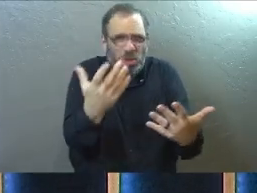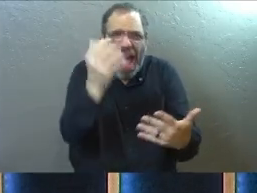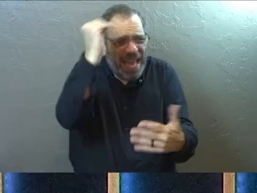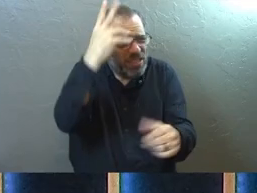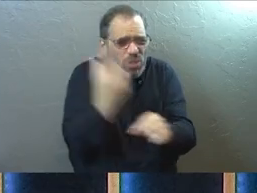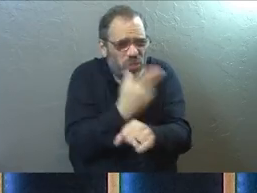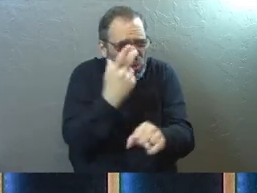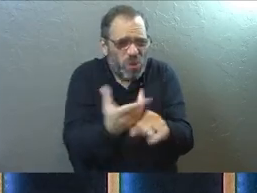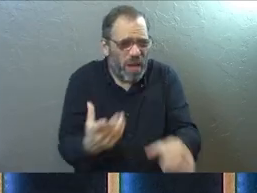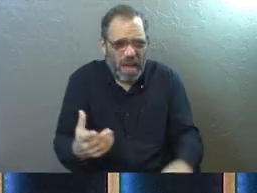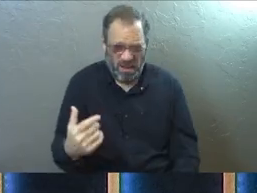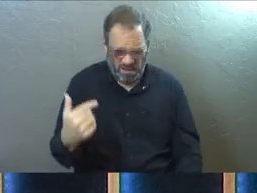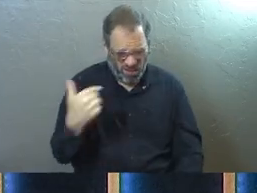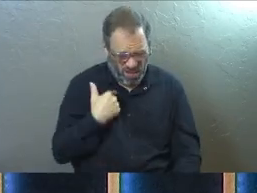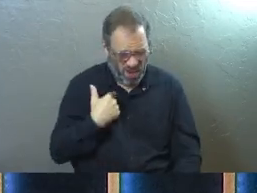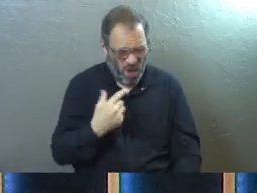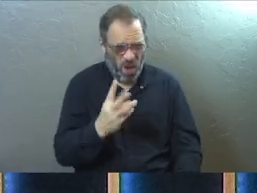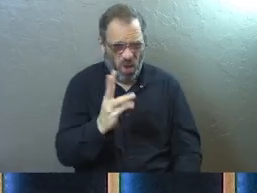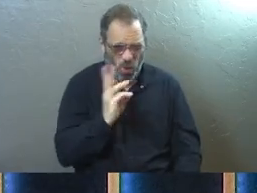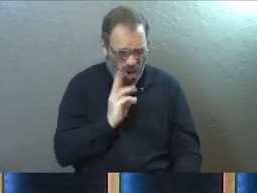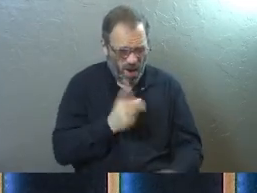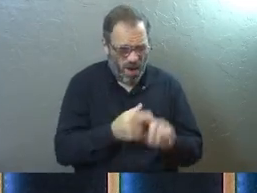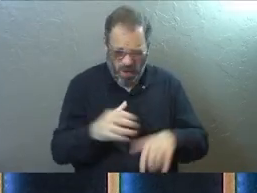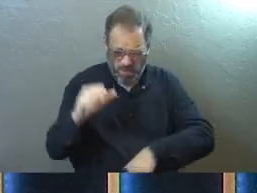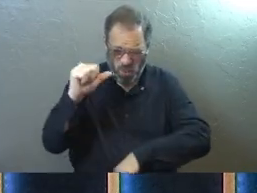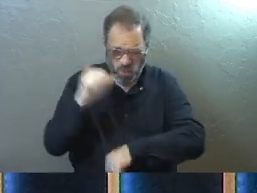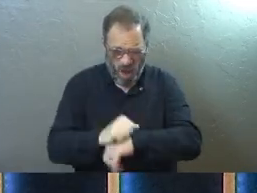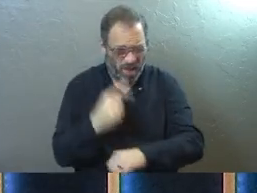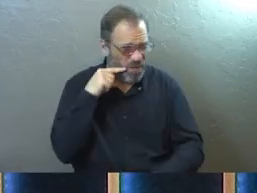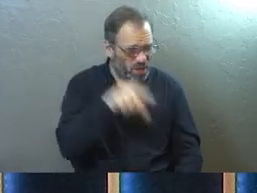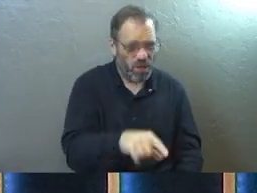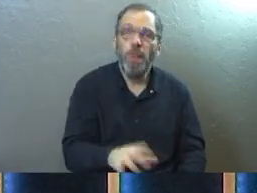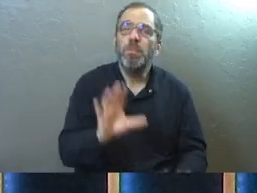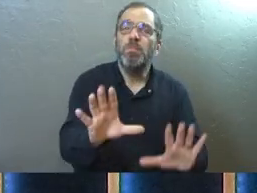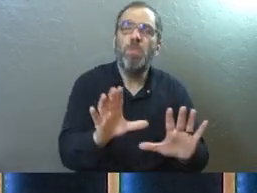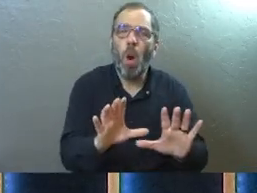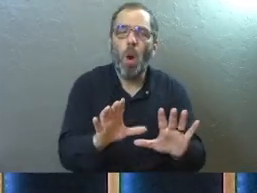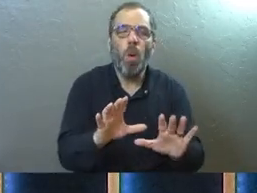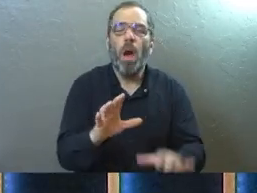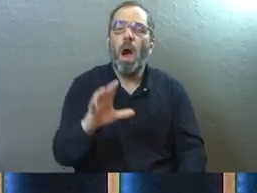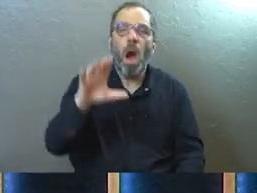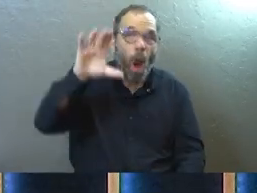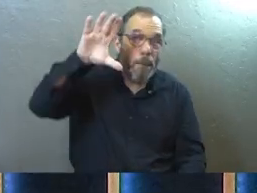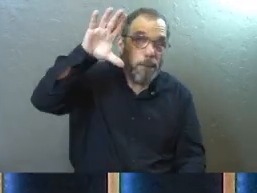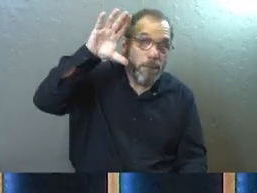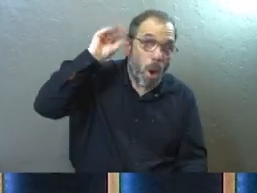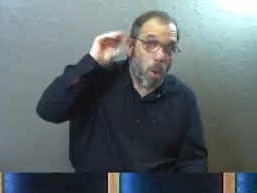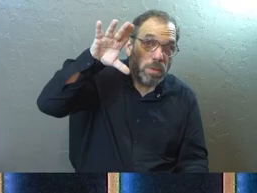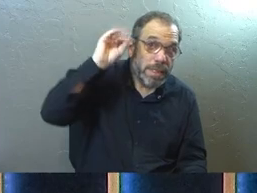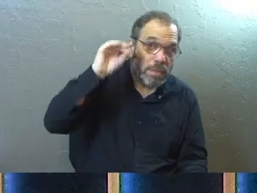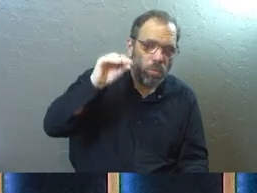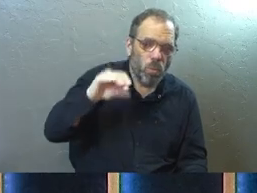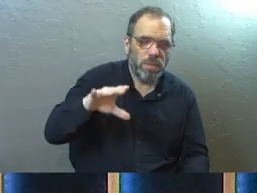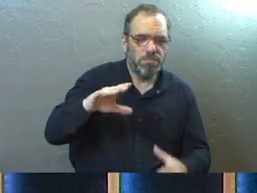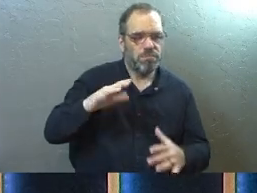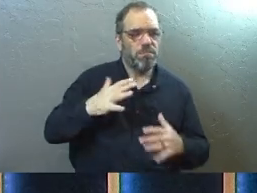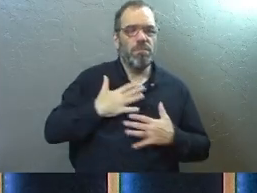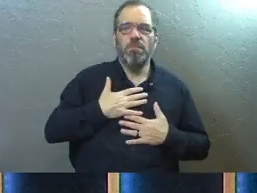instrument. And he says, shall I bring the water from the rock for you? He was taking credit for what was not his own.